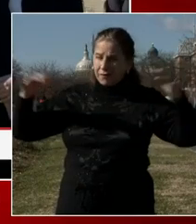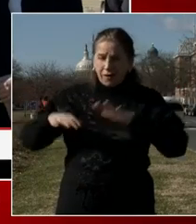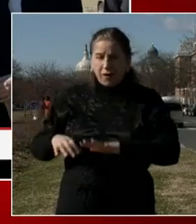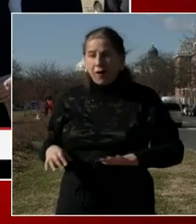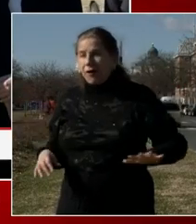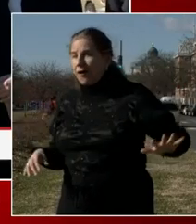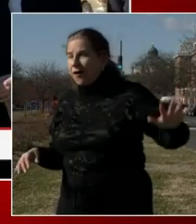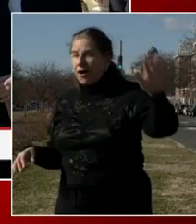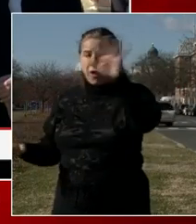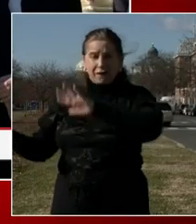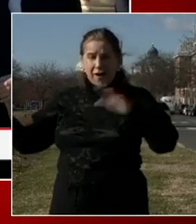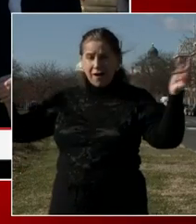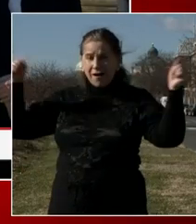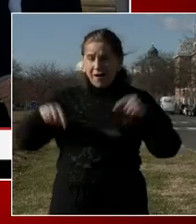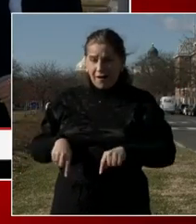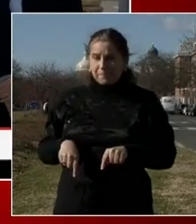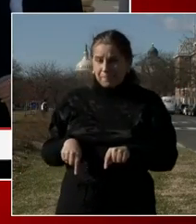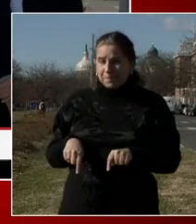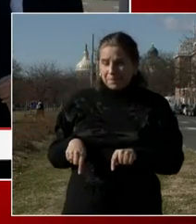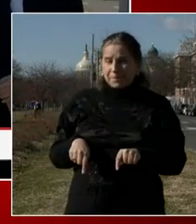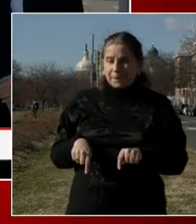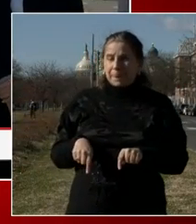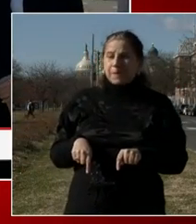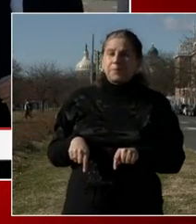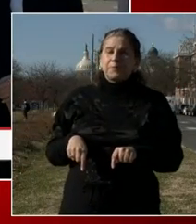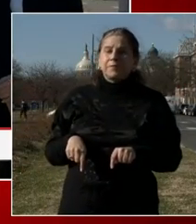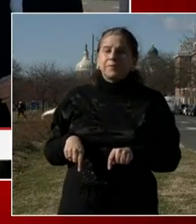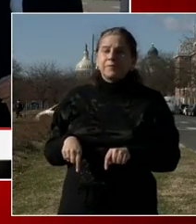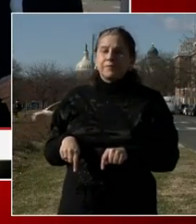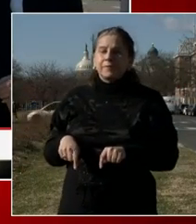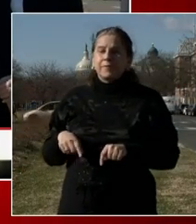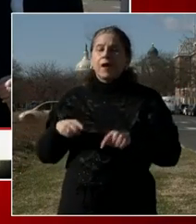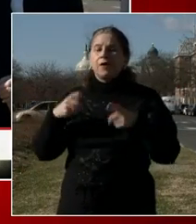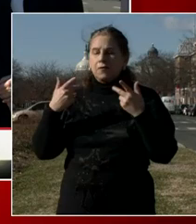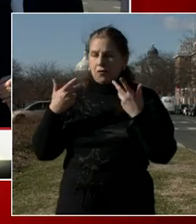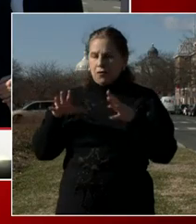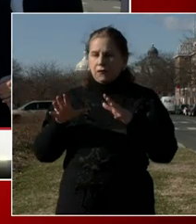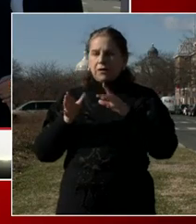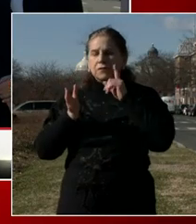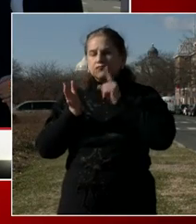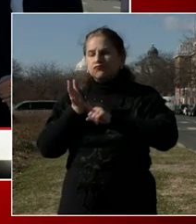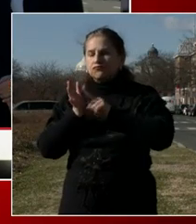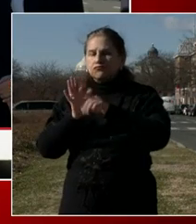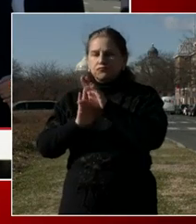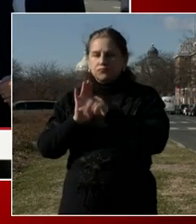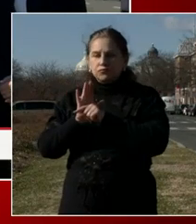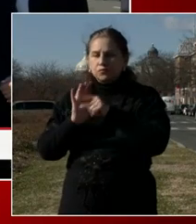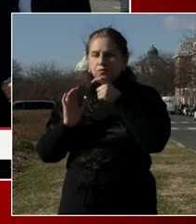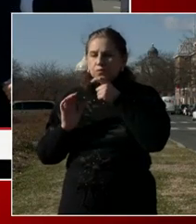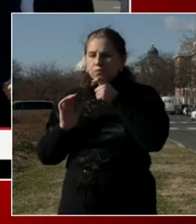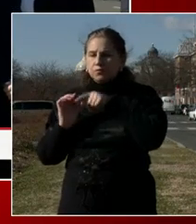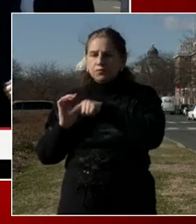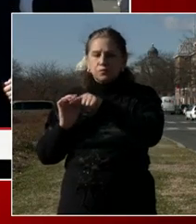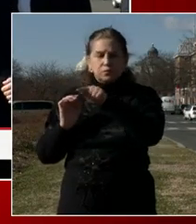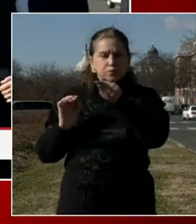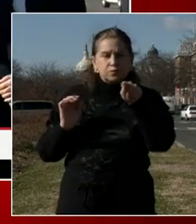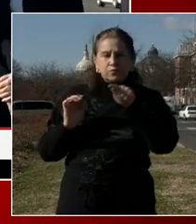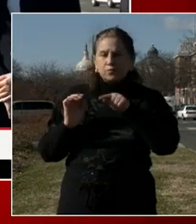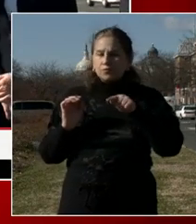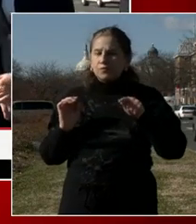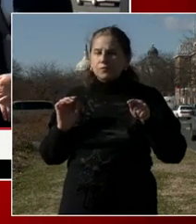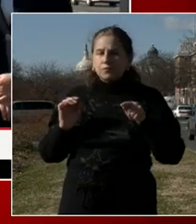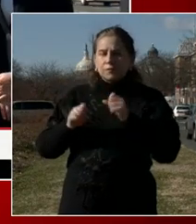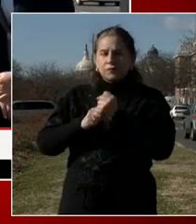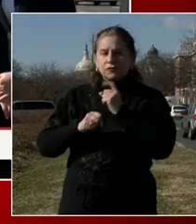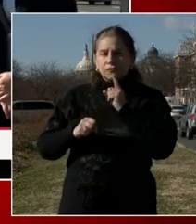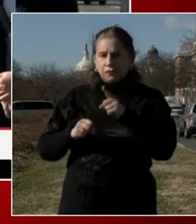to make sure that they are being vetted and that anybody who cannot pledge allegiance